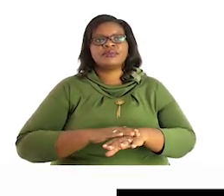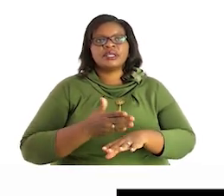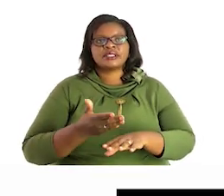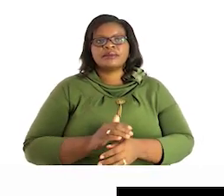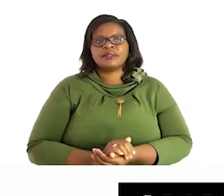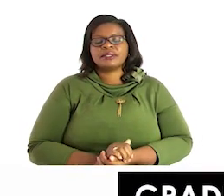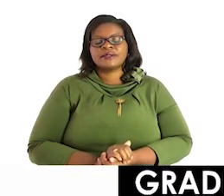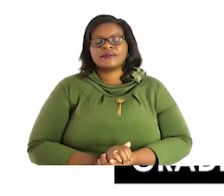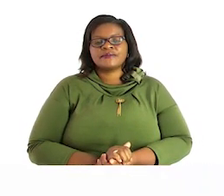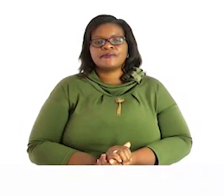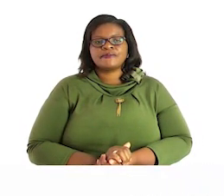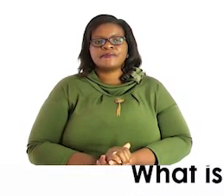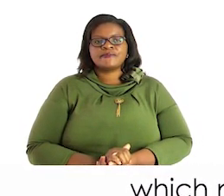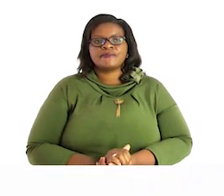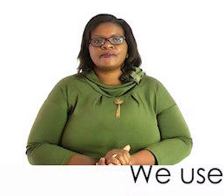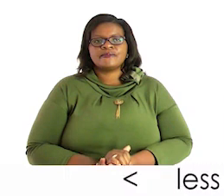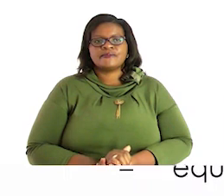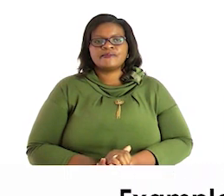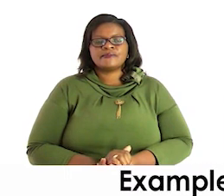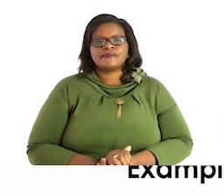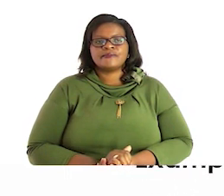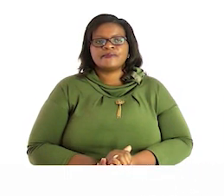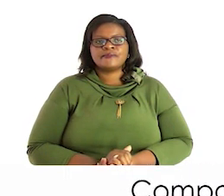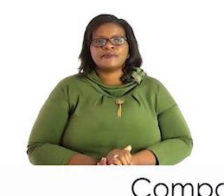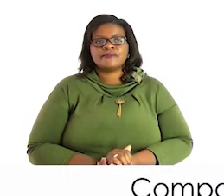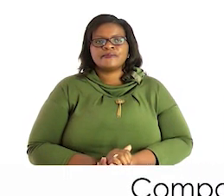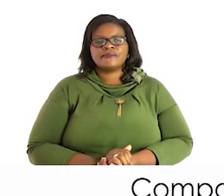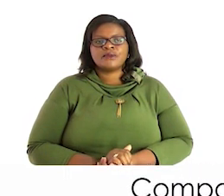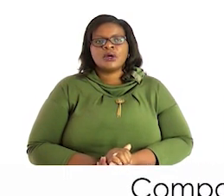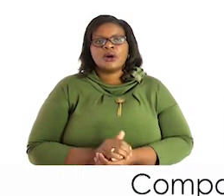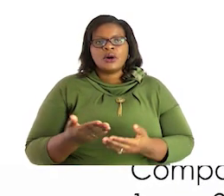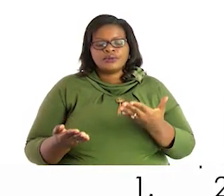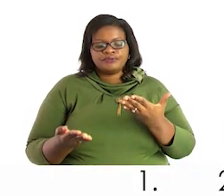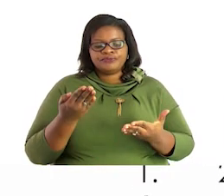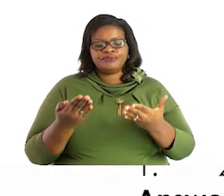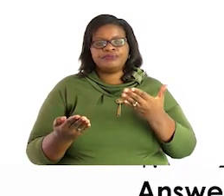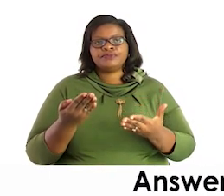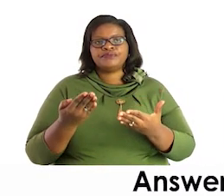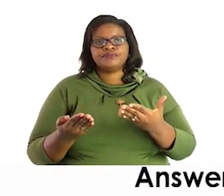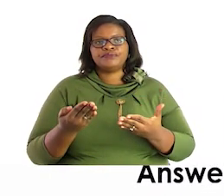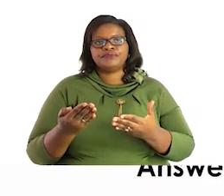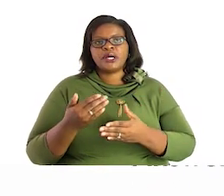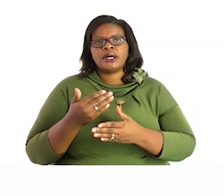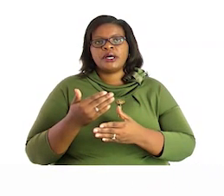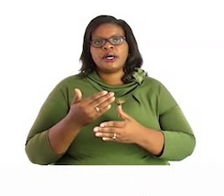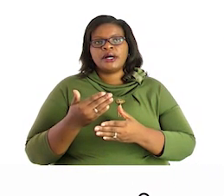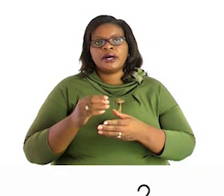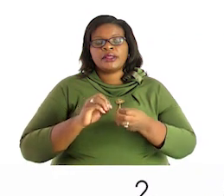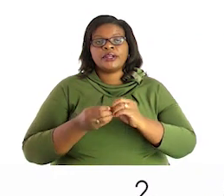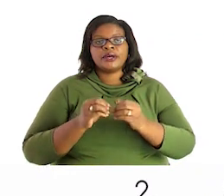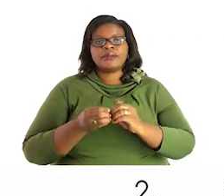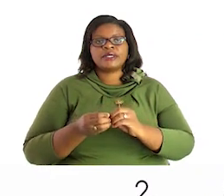compare the following by the use